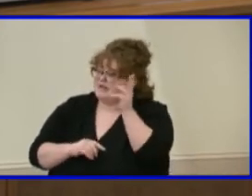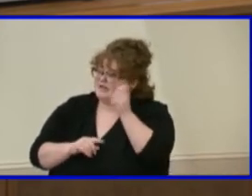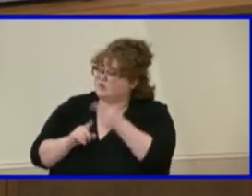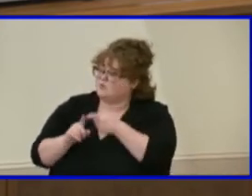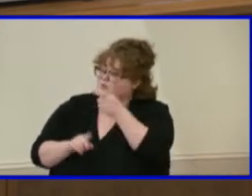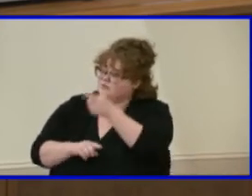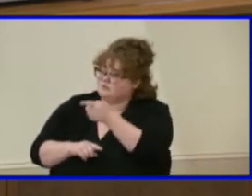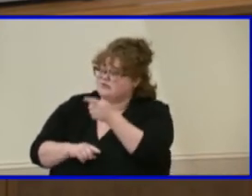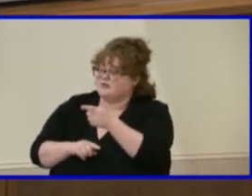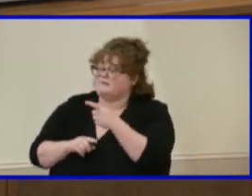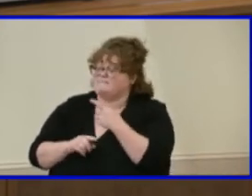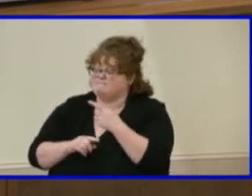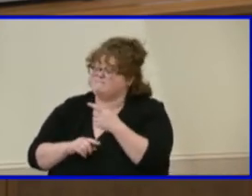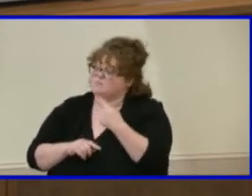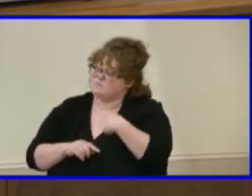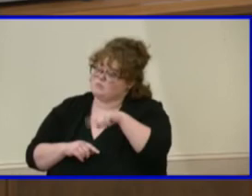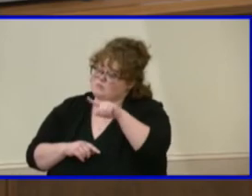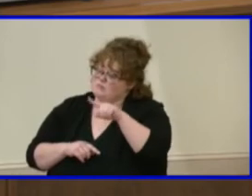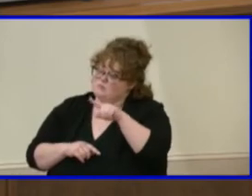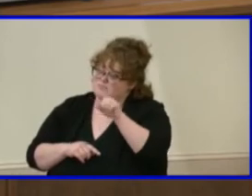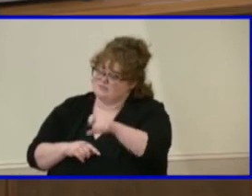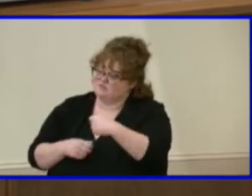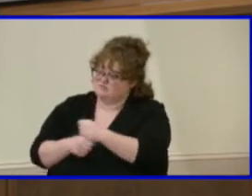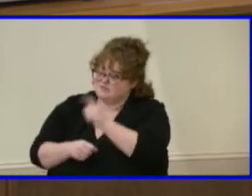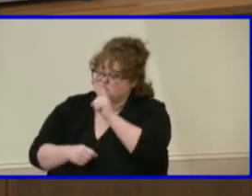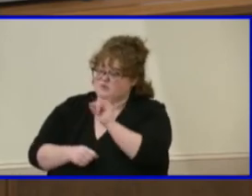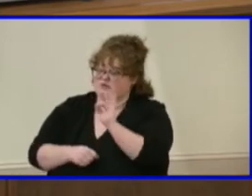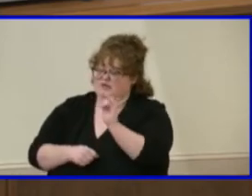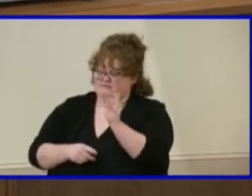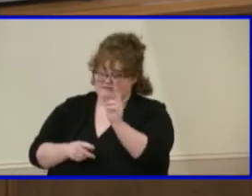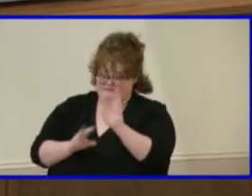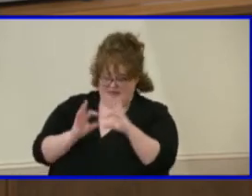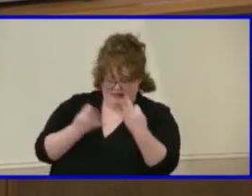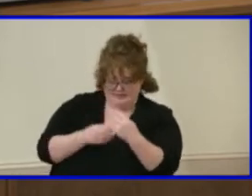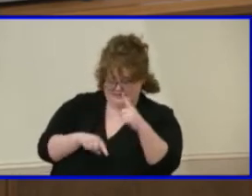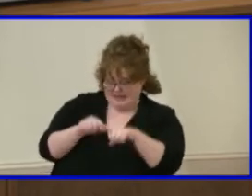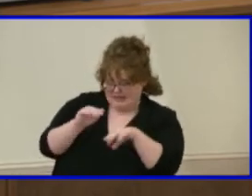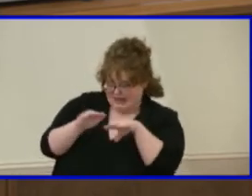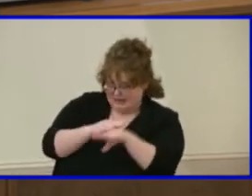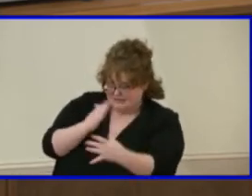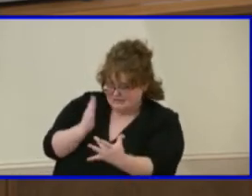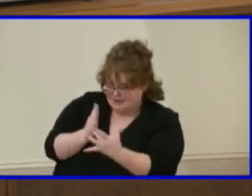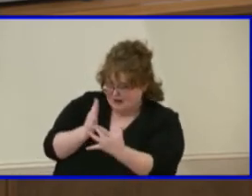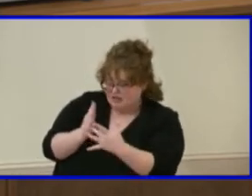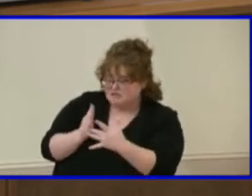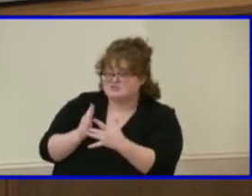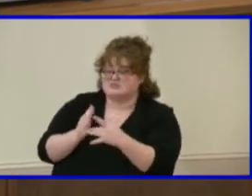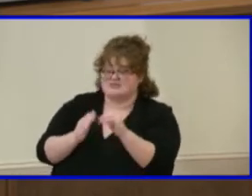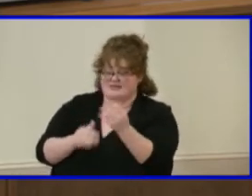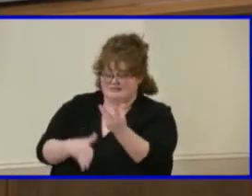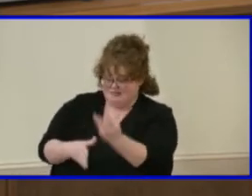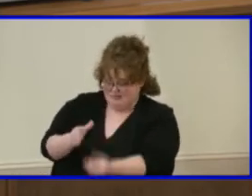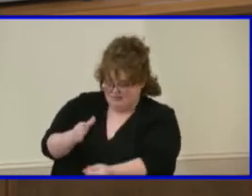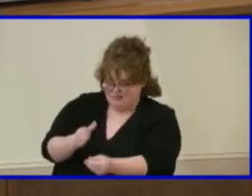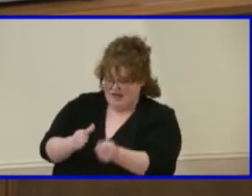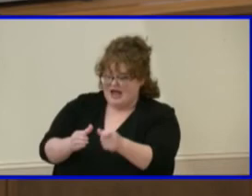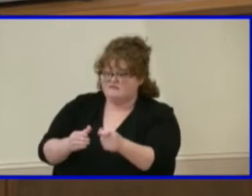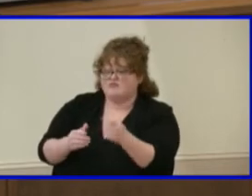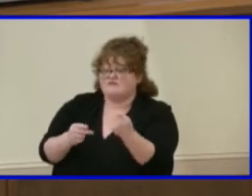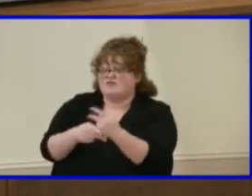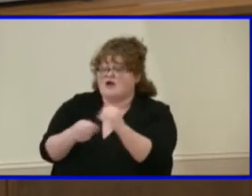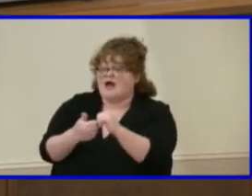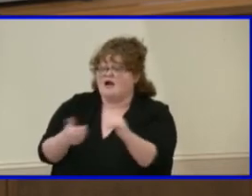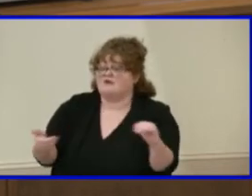people who are not accessing some of our great technology that we have. You know, if that's a gap, then we can certainly look to